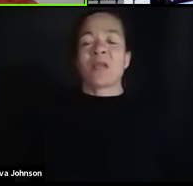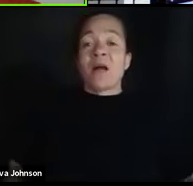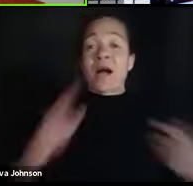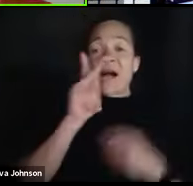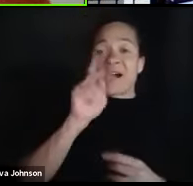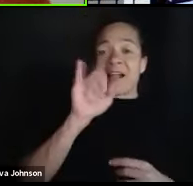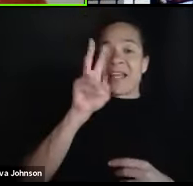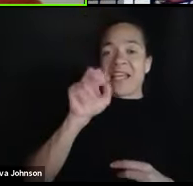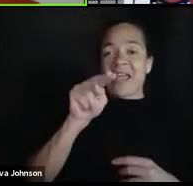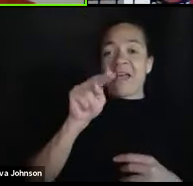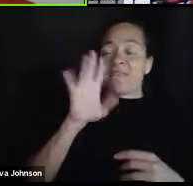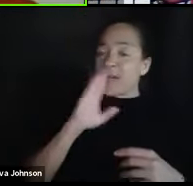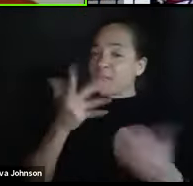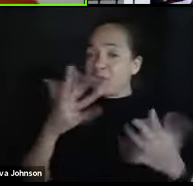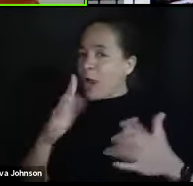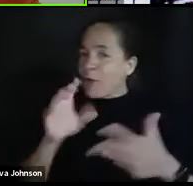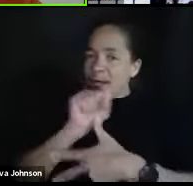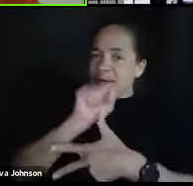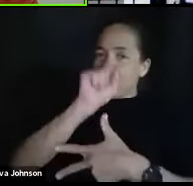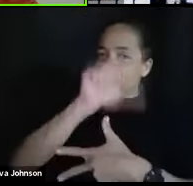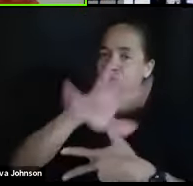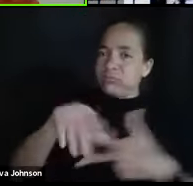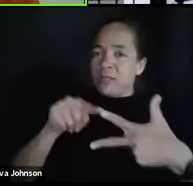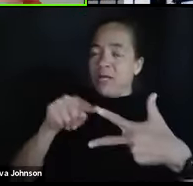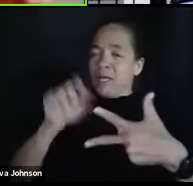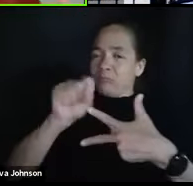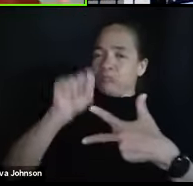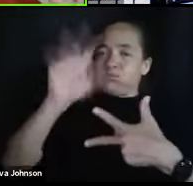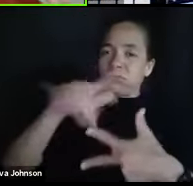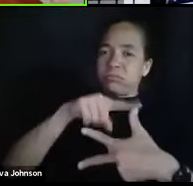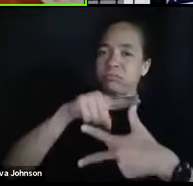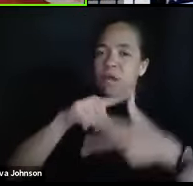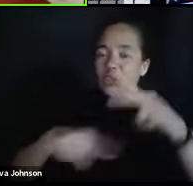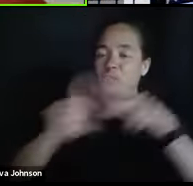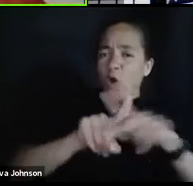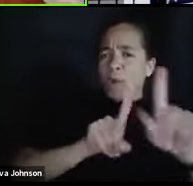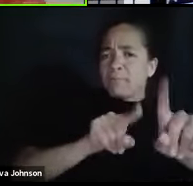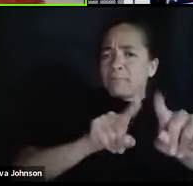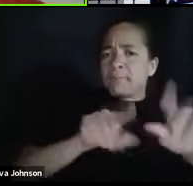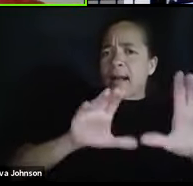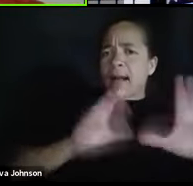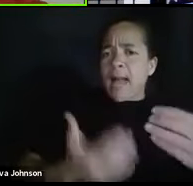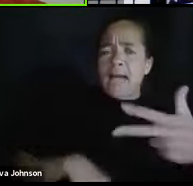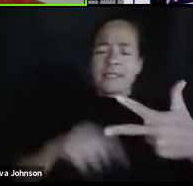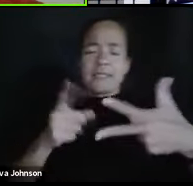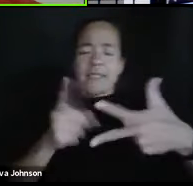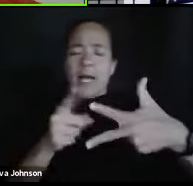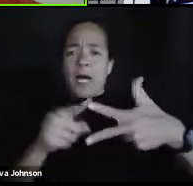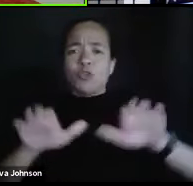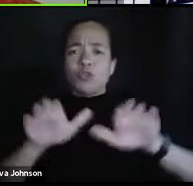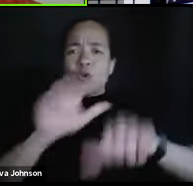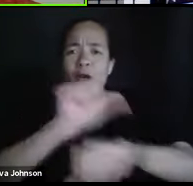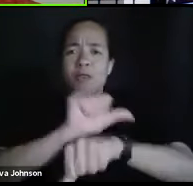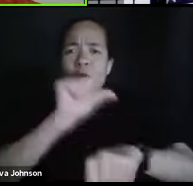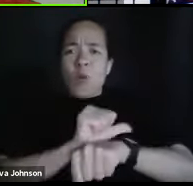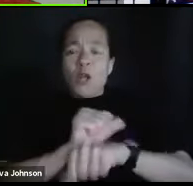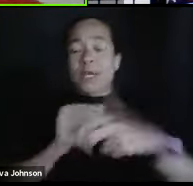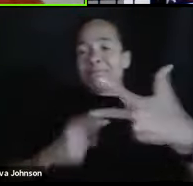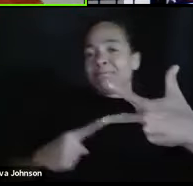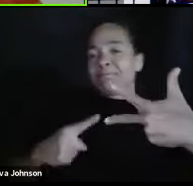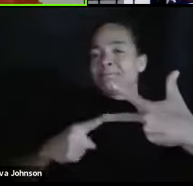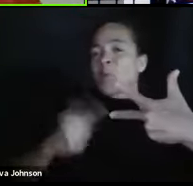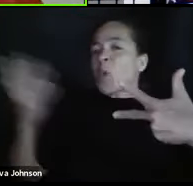throwing it out. We've got number one, showing up. Two, doing the work. What's number three? Give me your guesses and I will